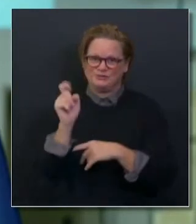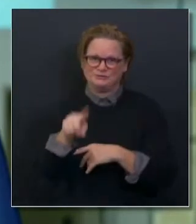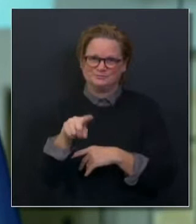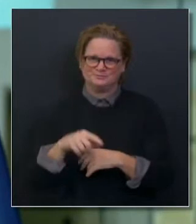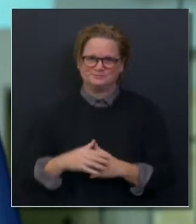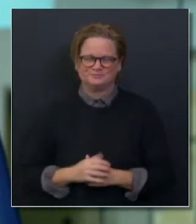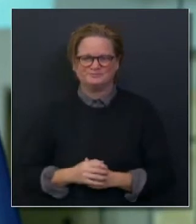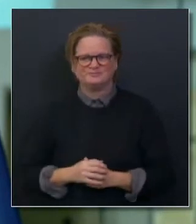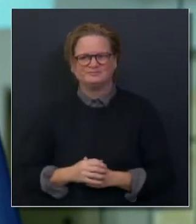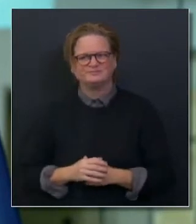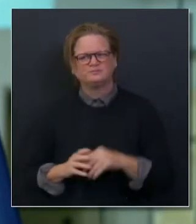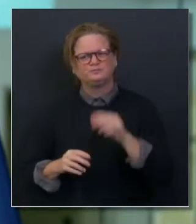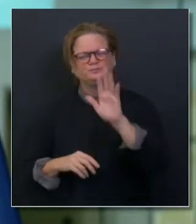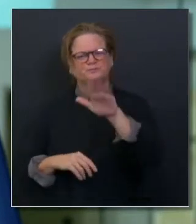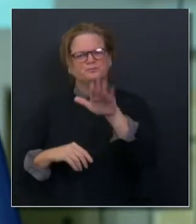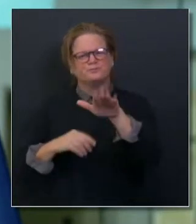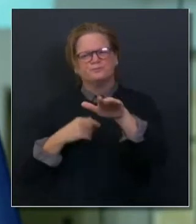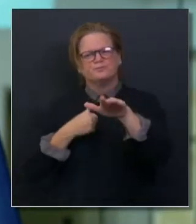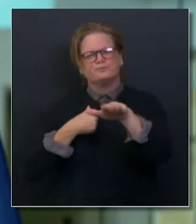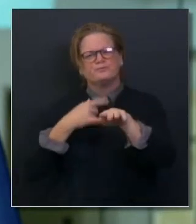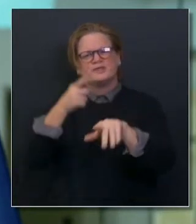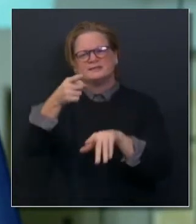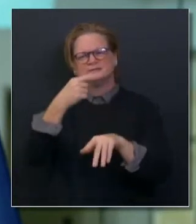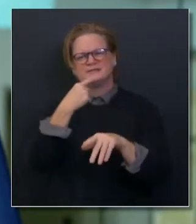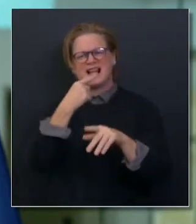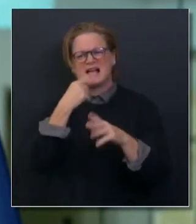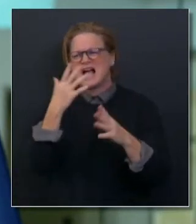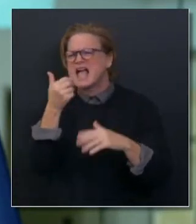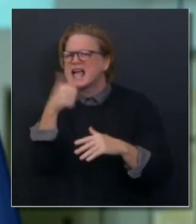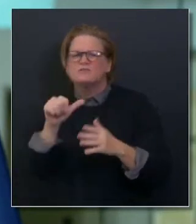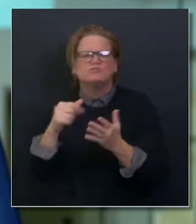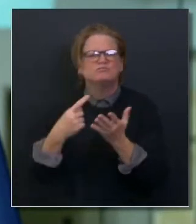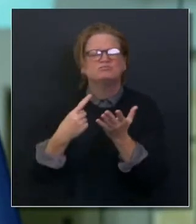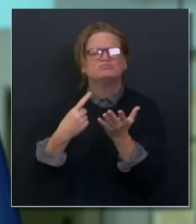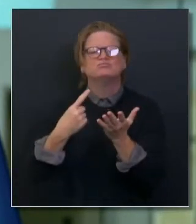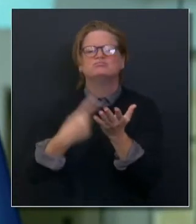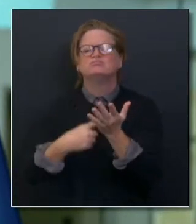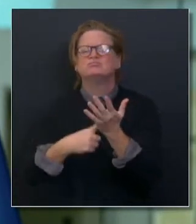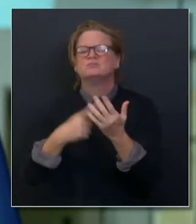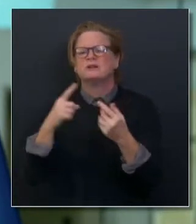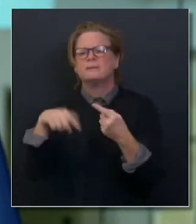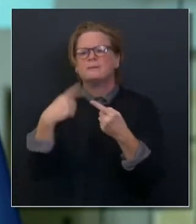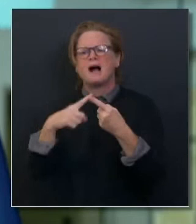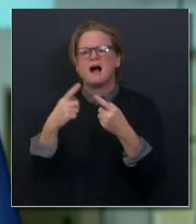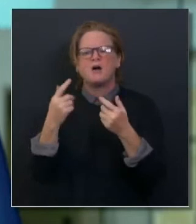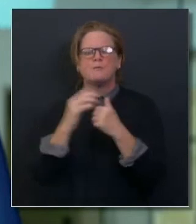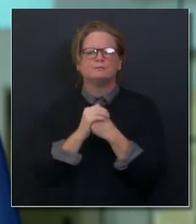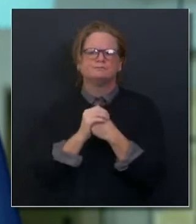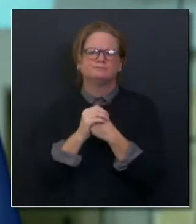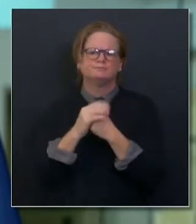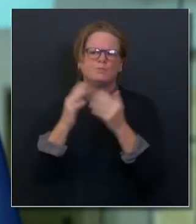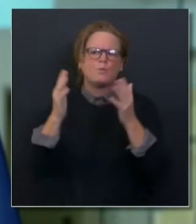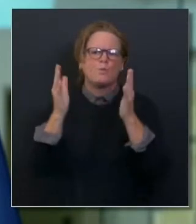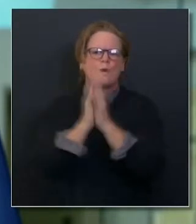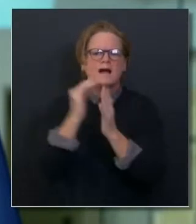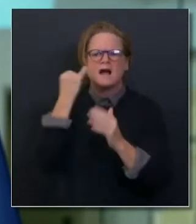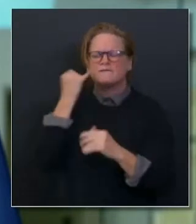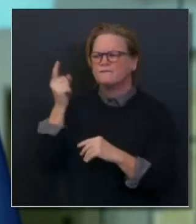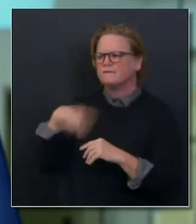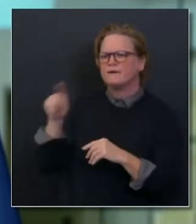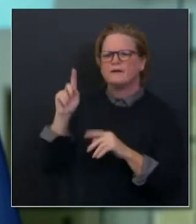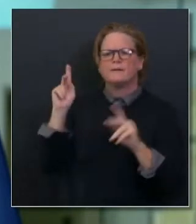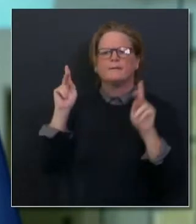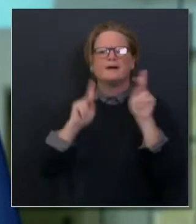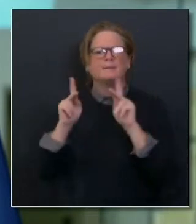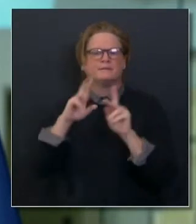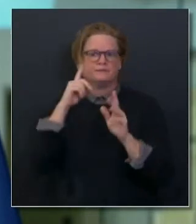California's request. Has there been any discussion about requesting a return of the USNS Mercy Hospitalship